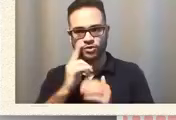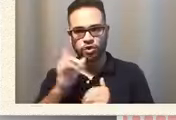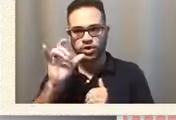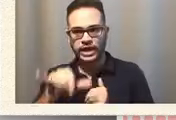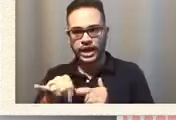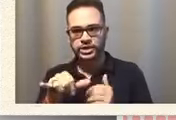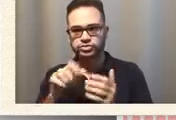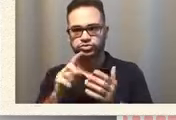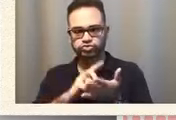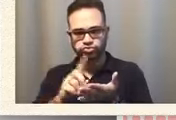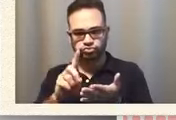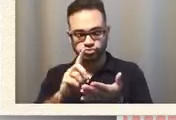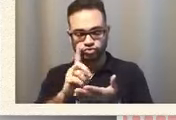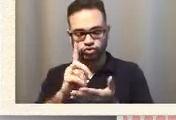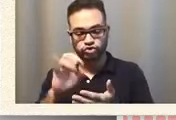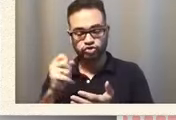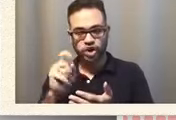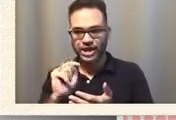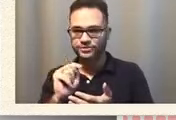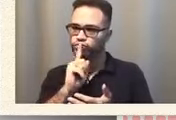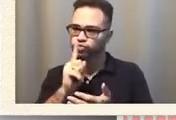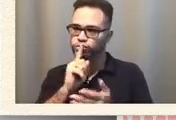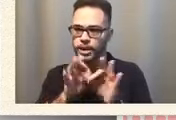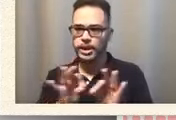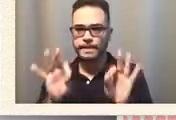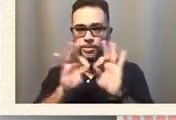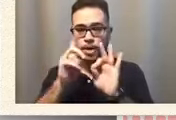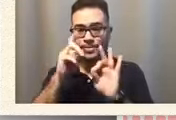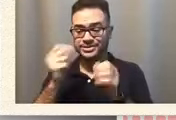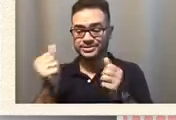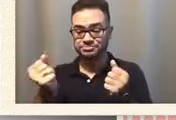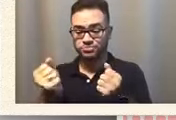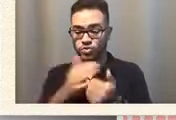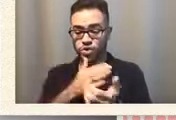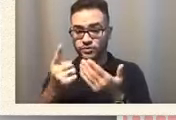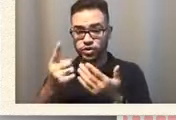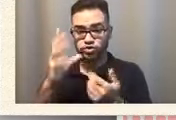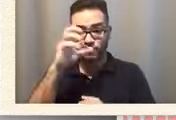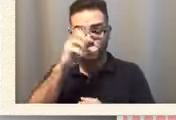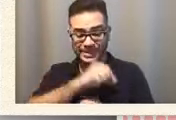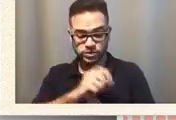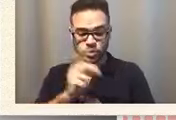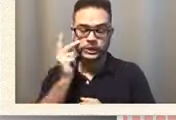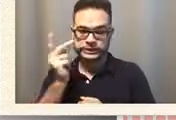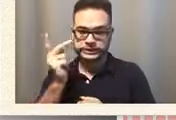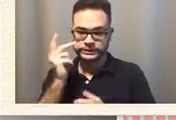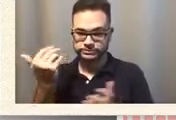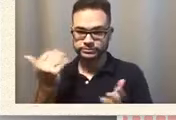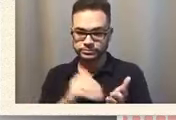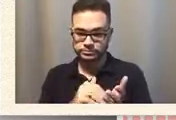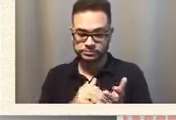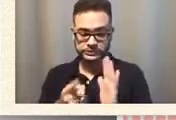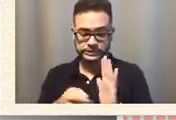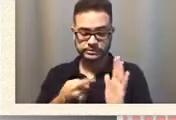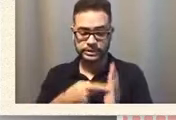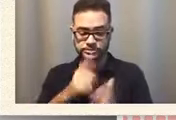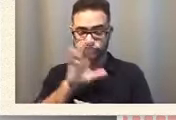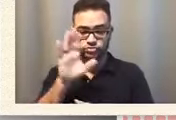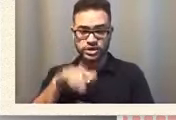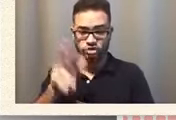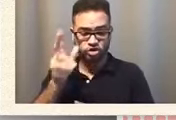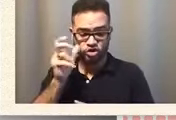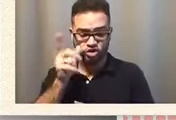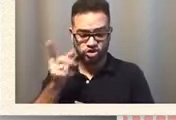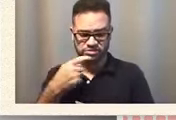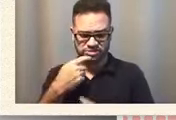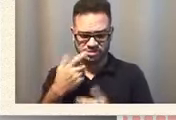everything that you may have missed during the semester you will see it and sometimes it's stuff that you never even heard of you're like what who